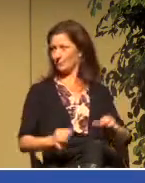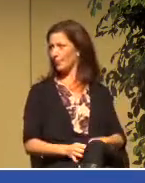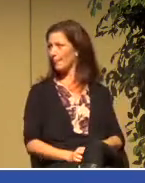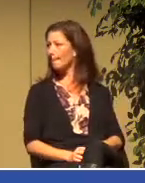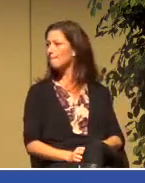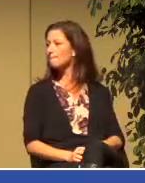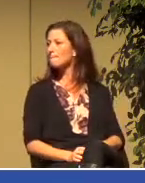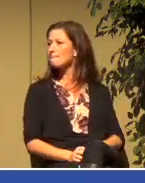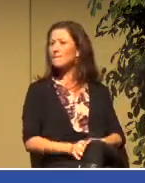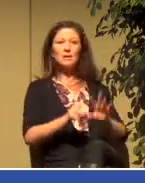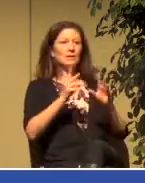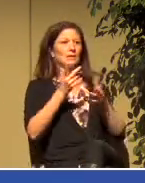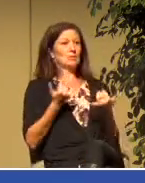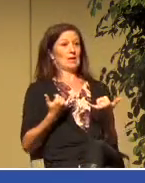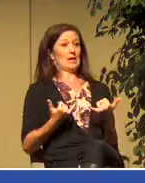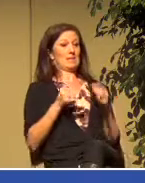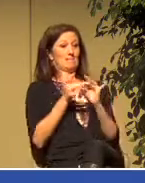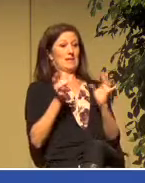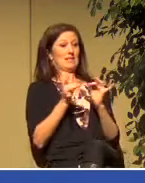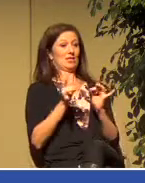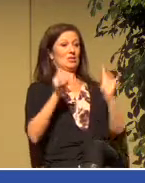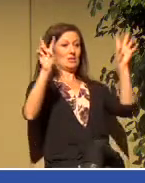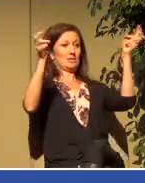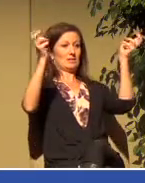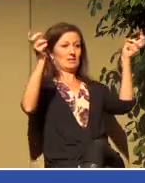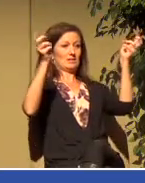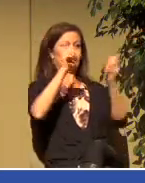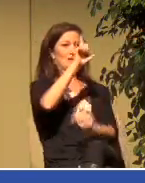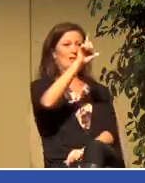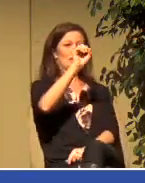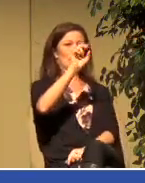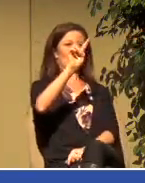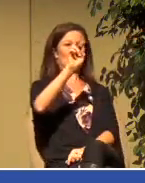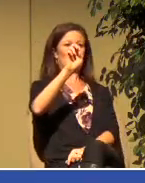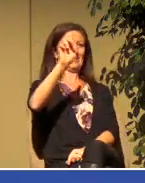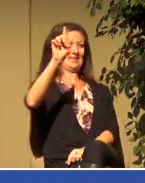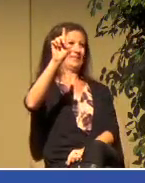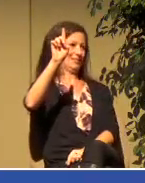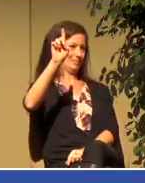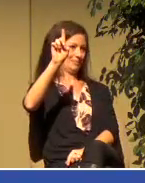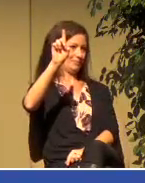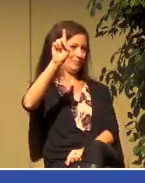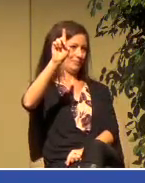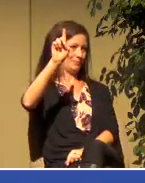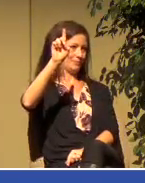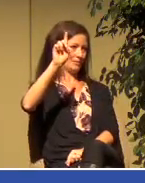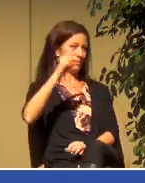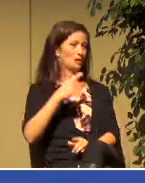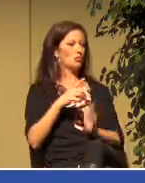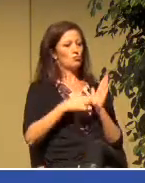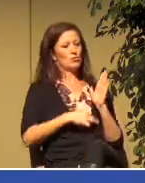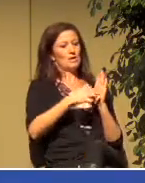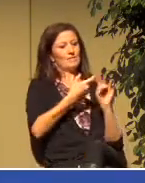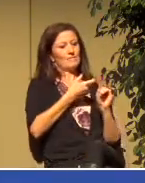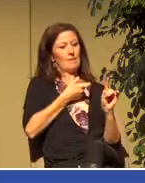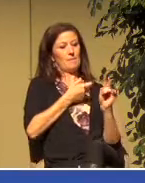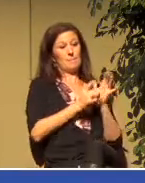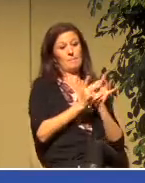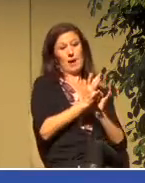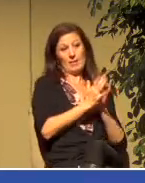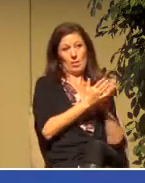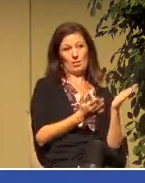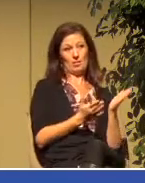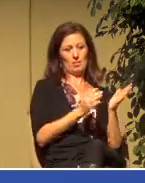The title of today's message is Loved, and we are going to be reading from the Bible,